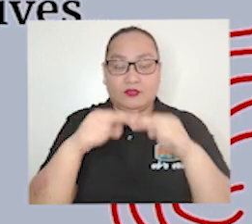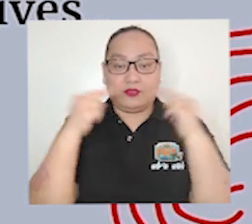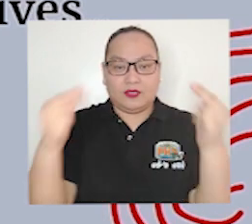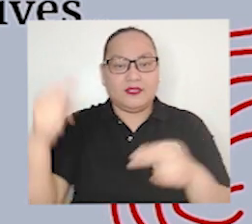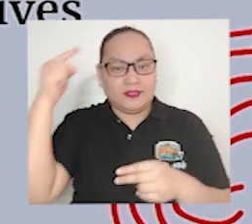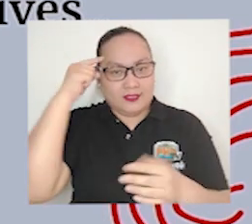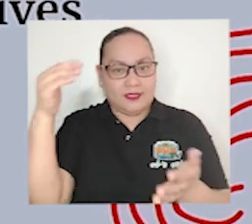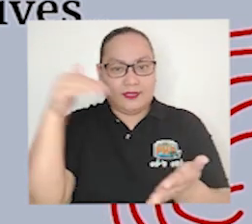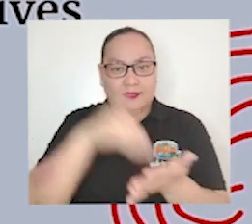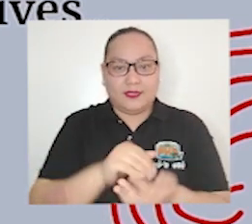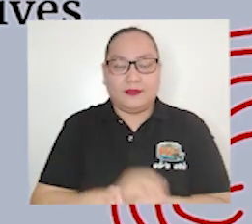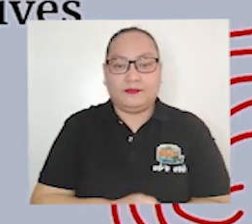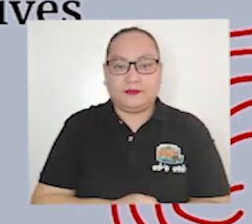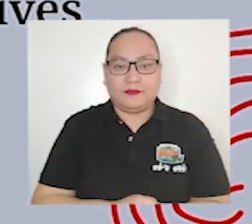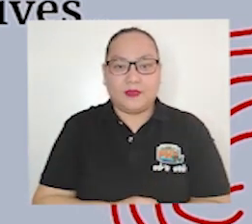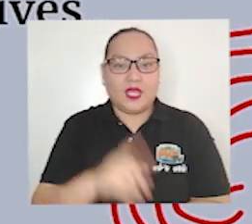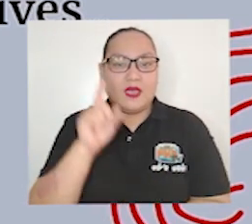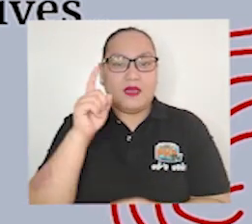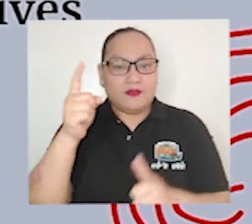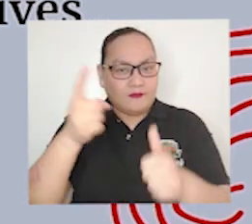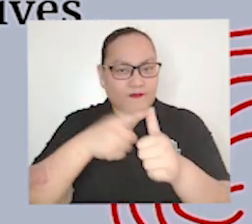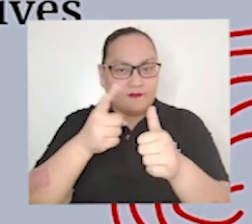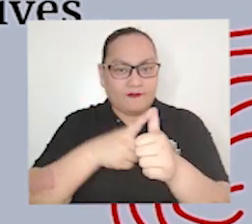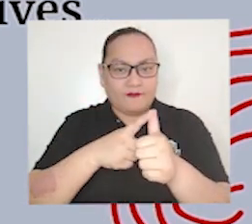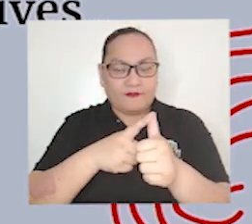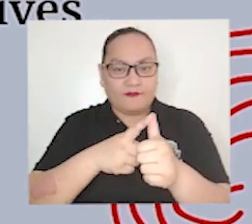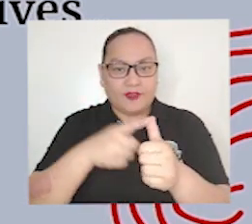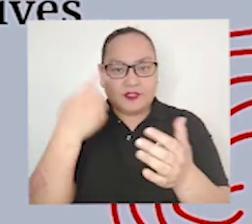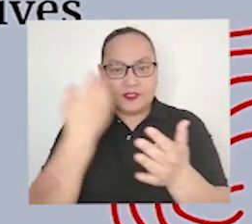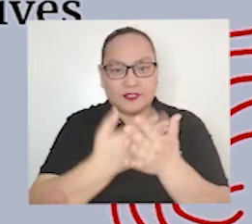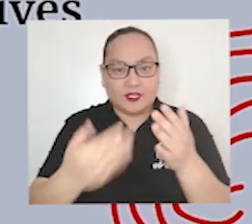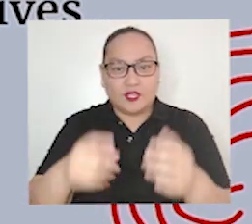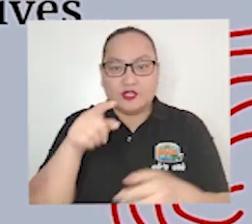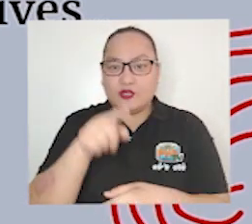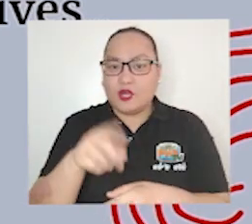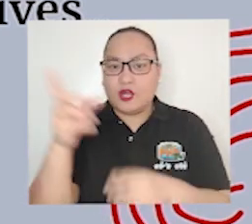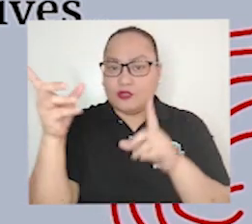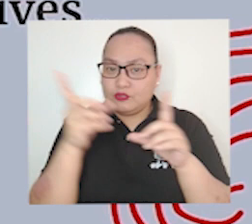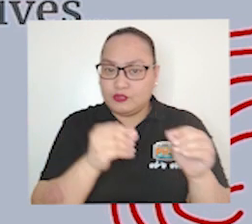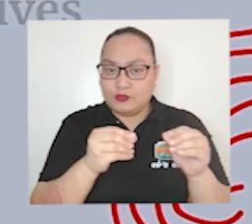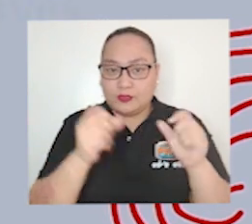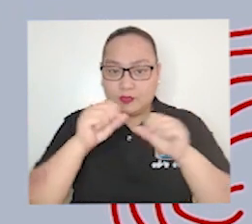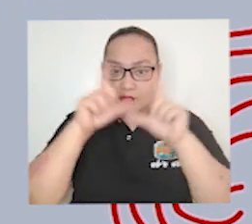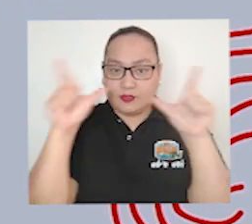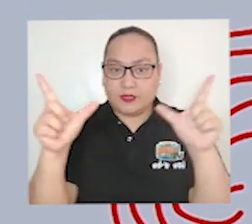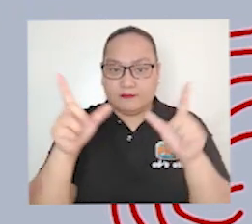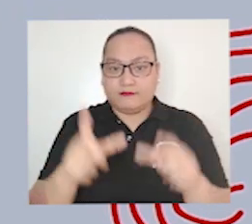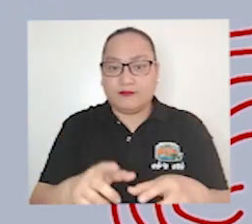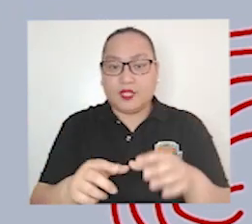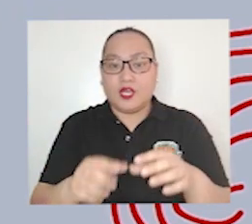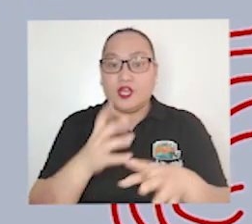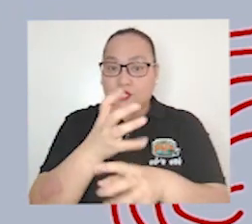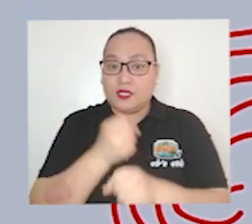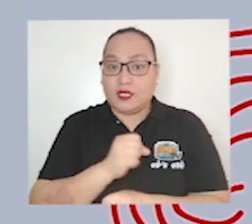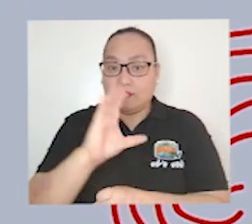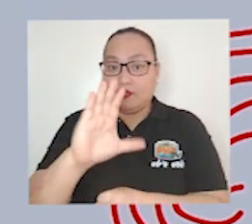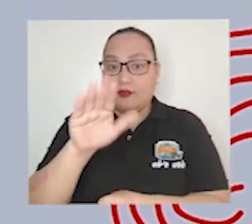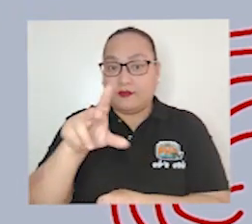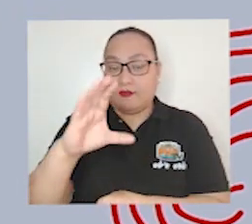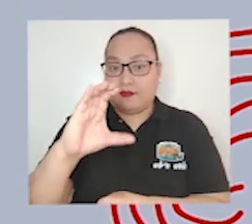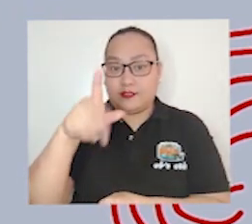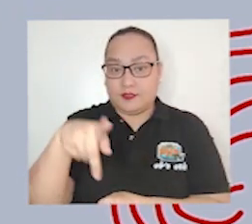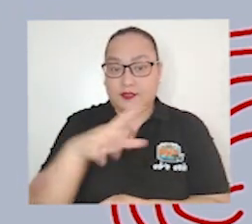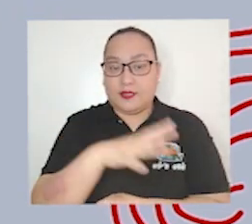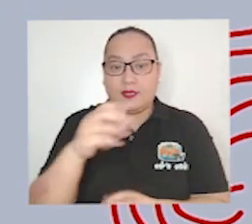What's the first thing you do when you wake up? You hold your phone and check your social media accounts and you read